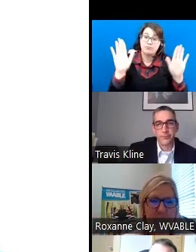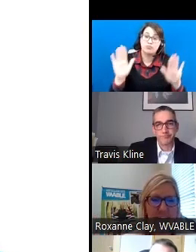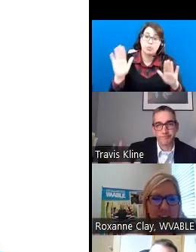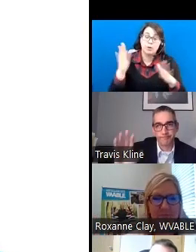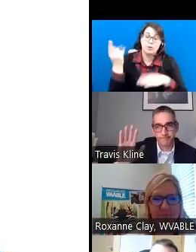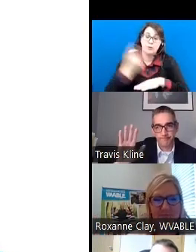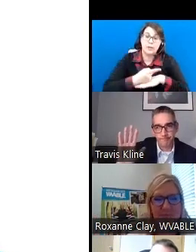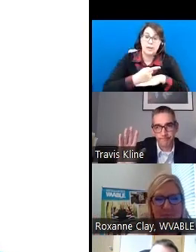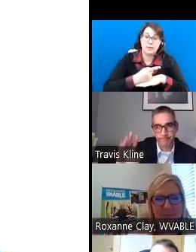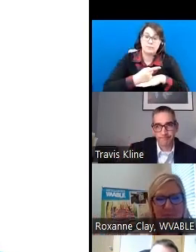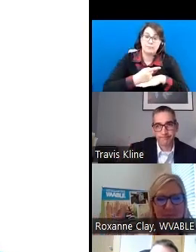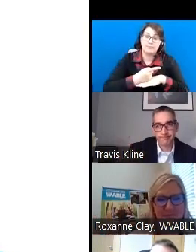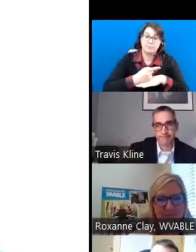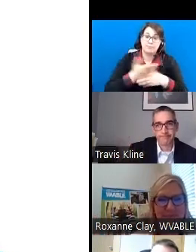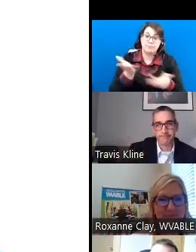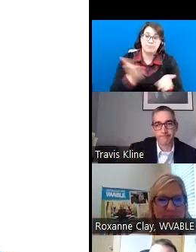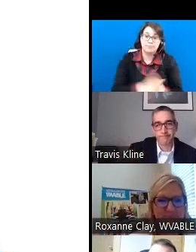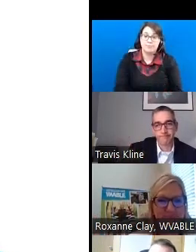great rest of your day.